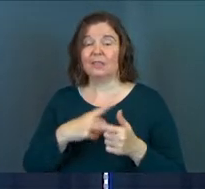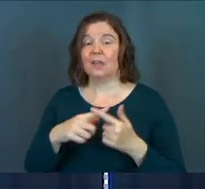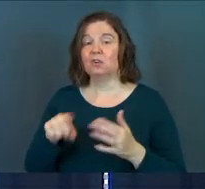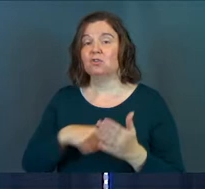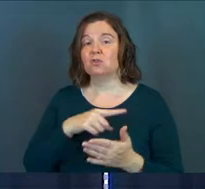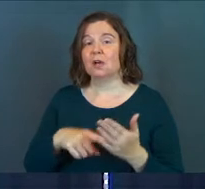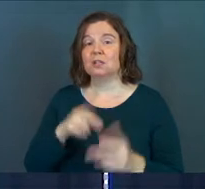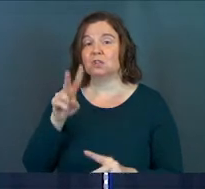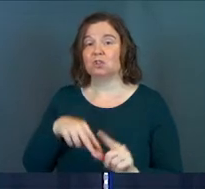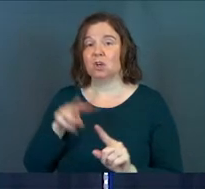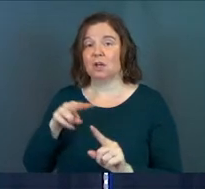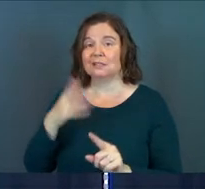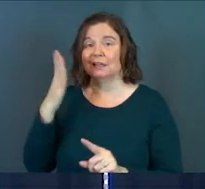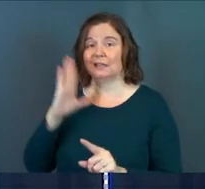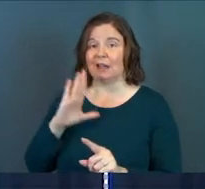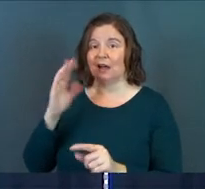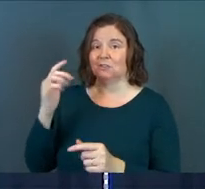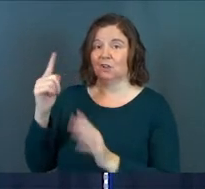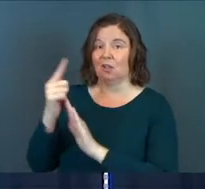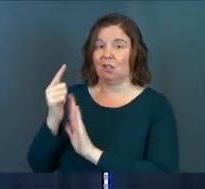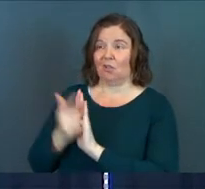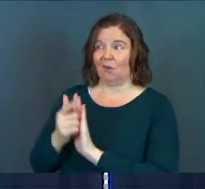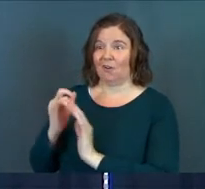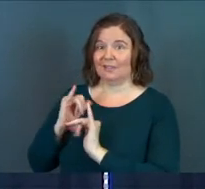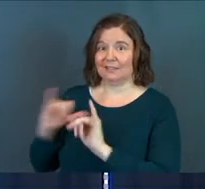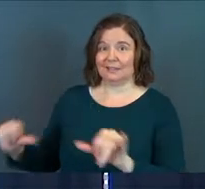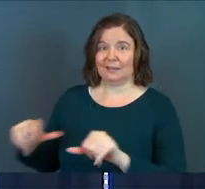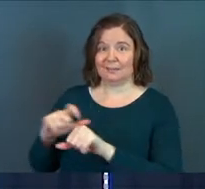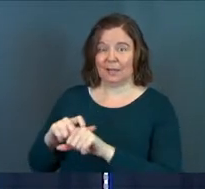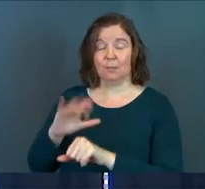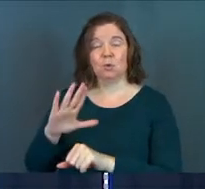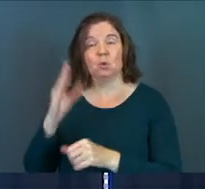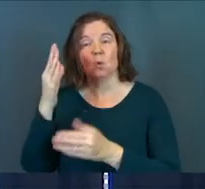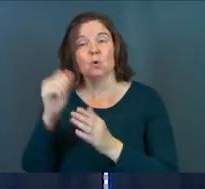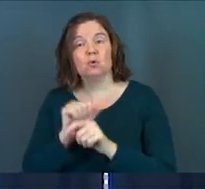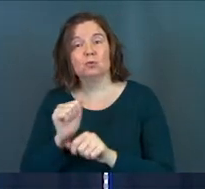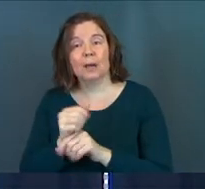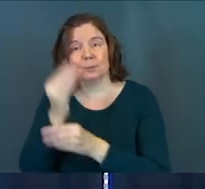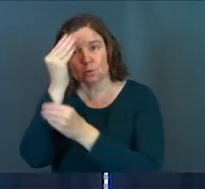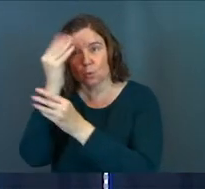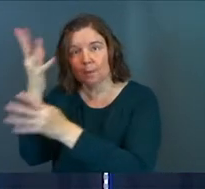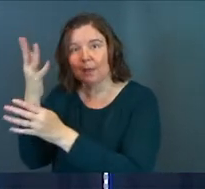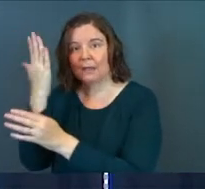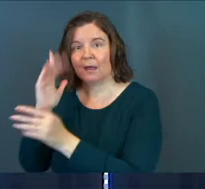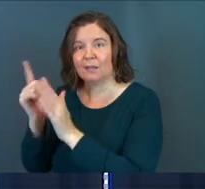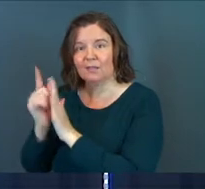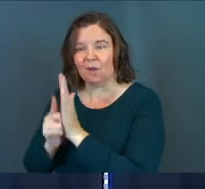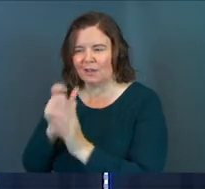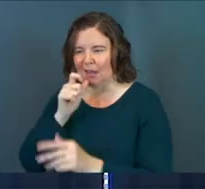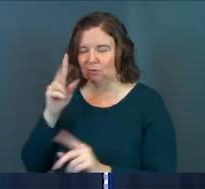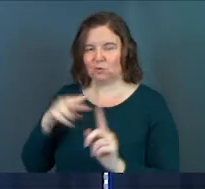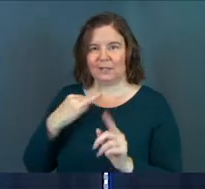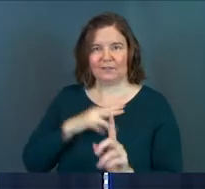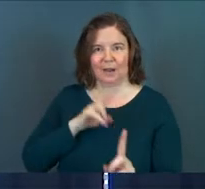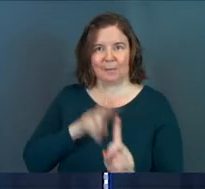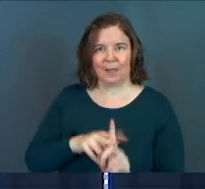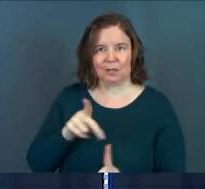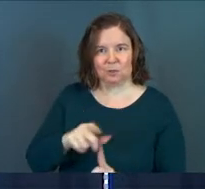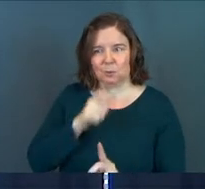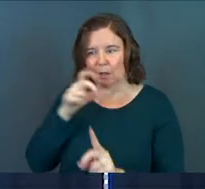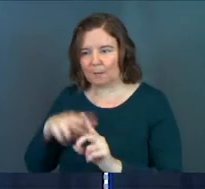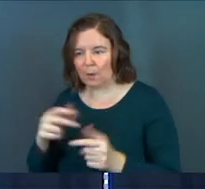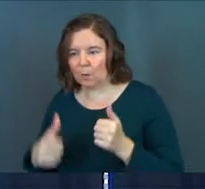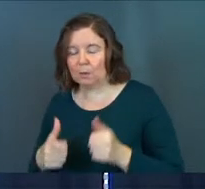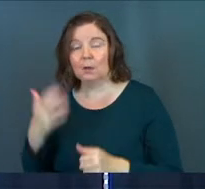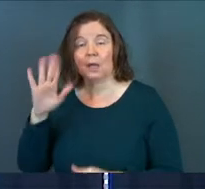are criticizing and judging God's law. But your job is to obey the law, not to judge whether it applies to you. God alone who gave